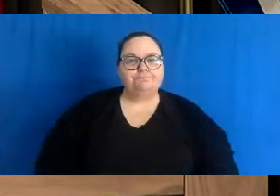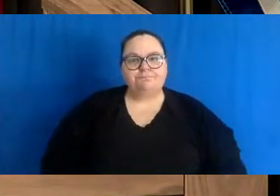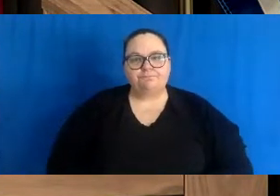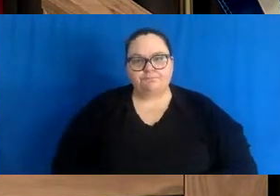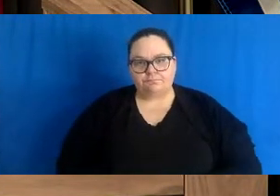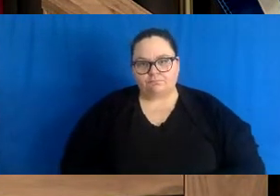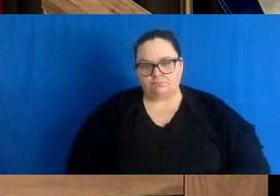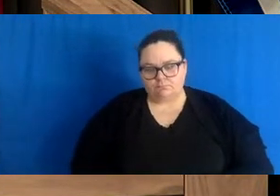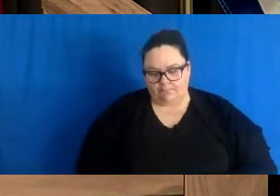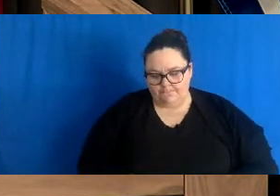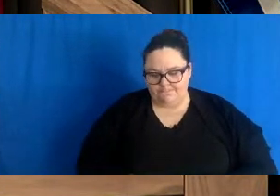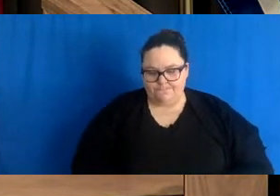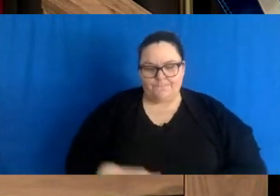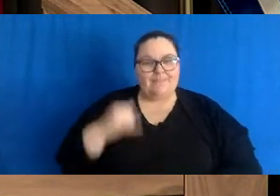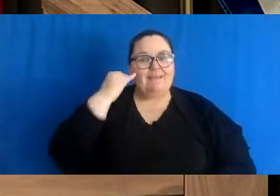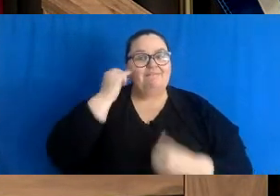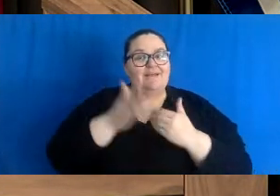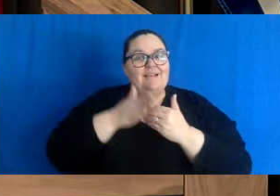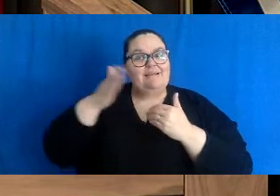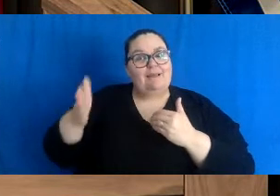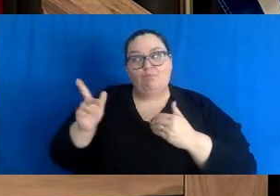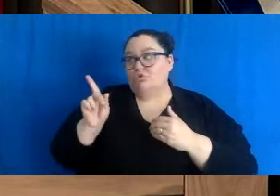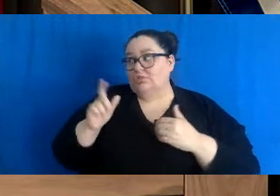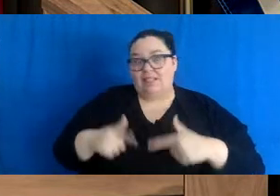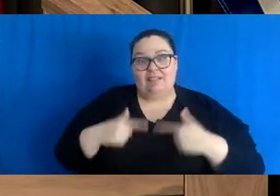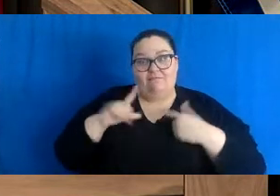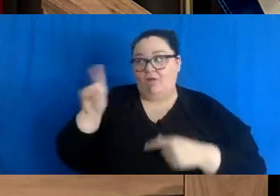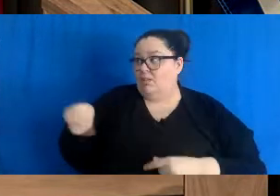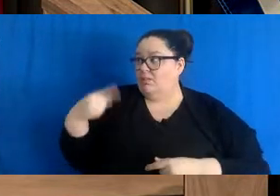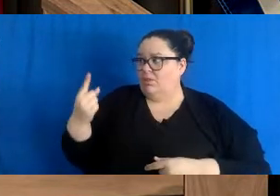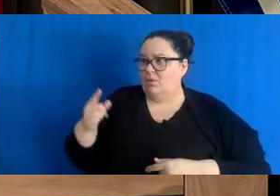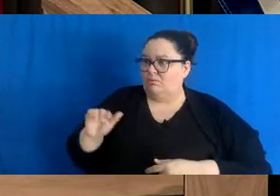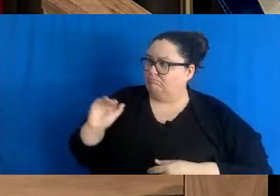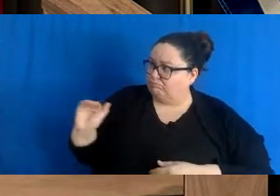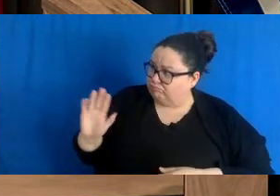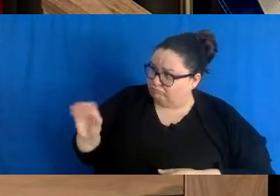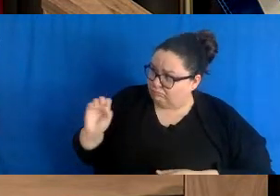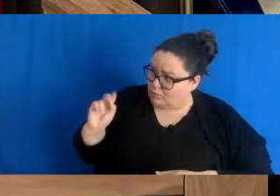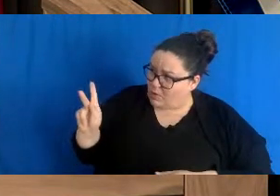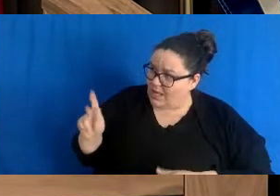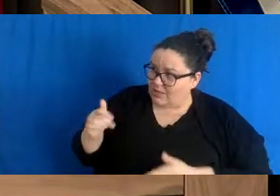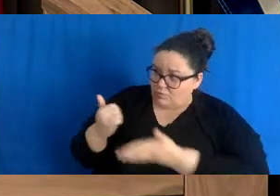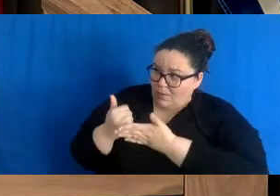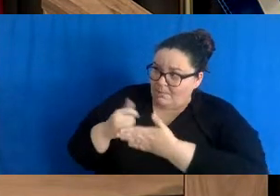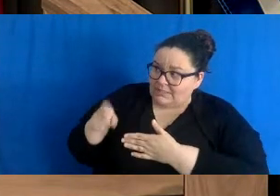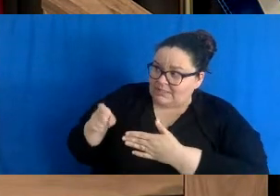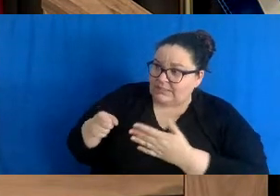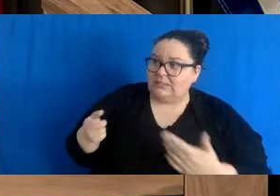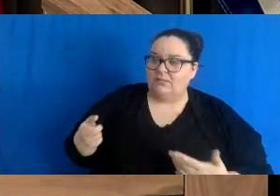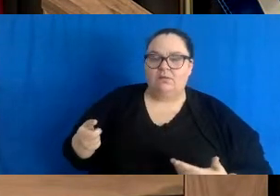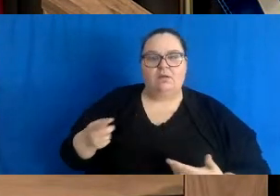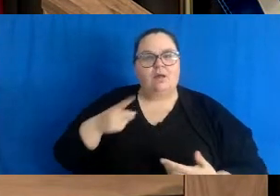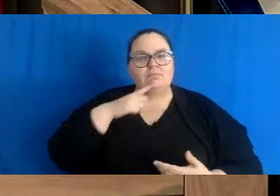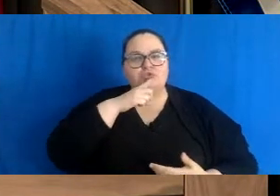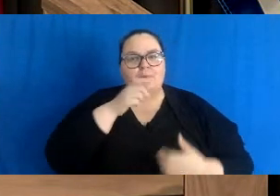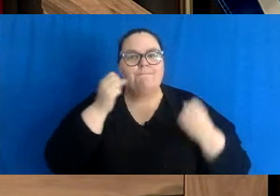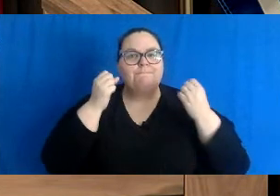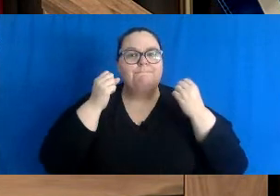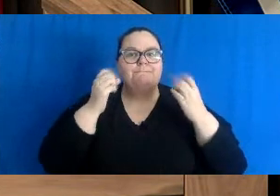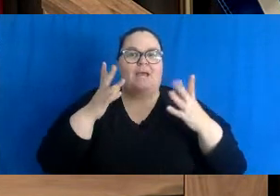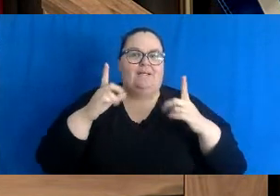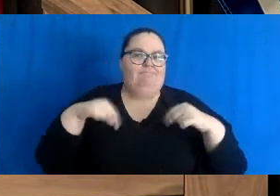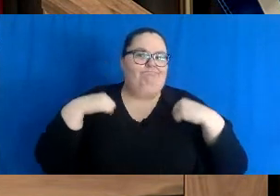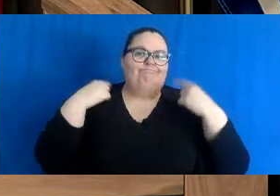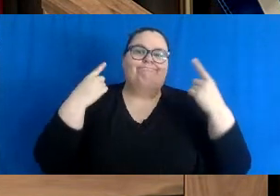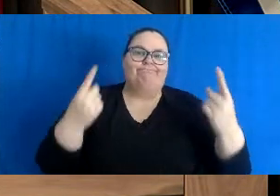And if you have neighbors who are living alone, check and make sure they're okay and help them if you can, as I'm sure many, many have done throughout the